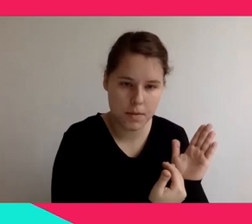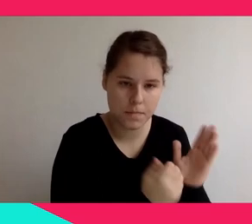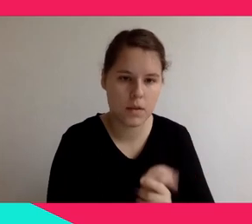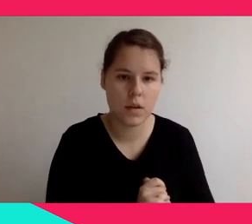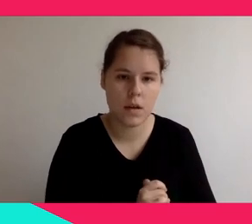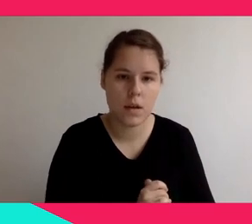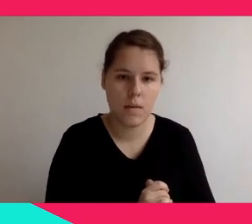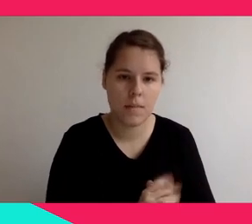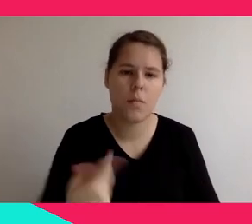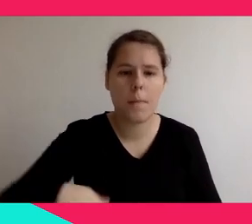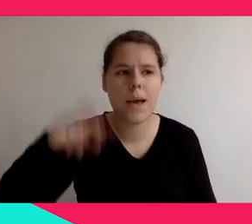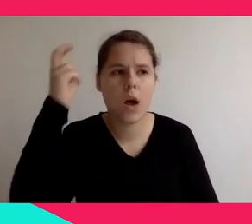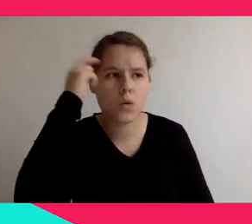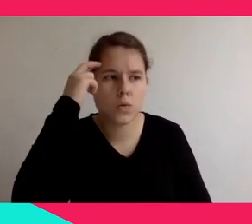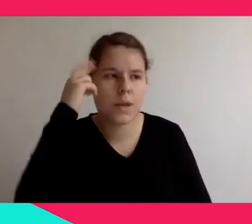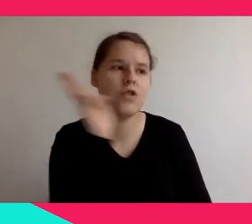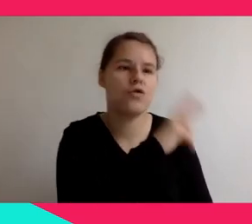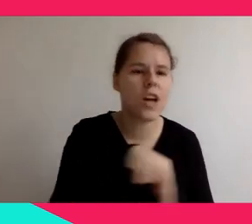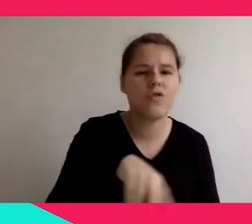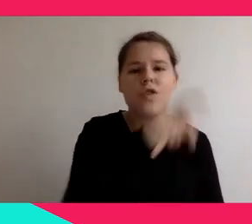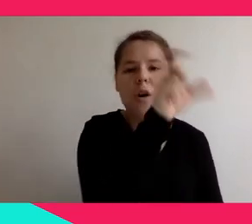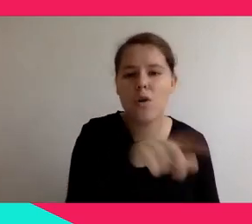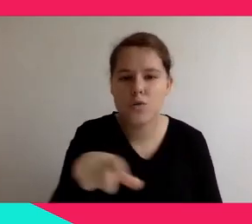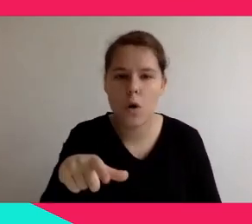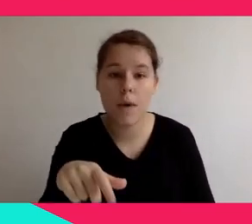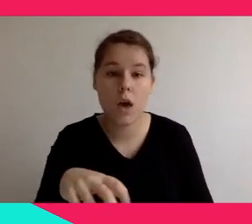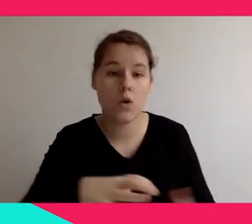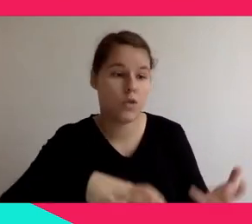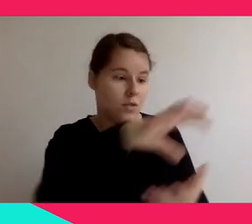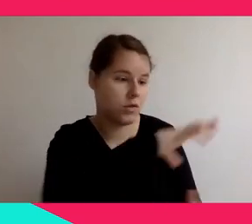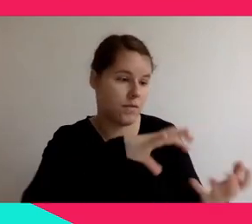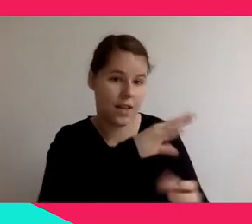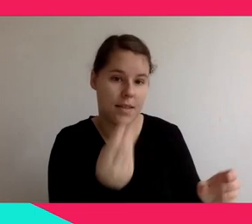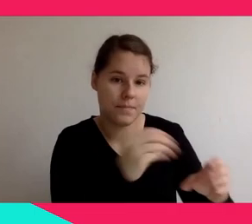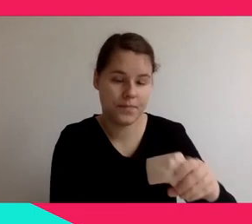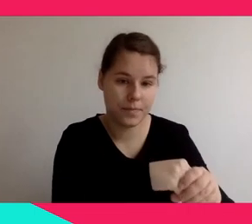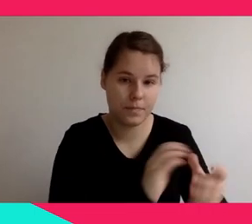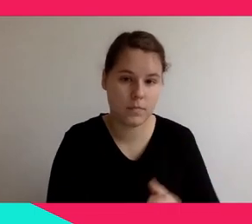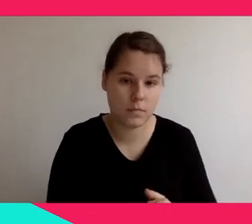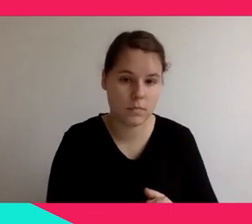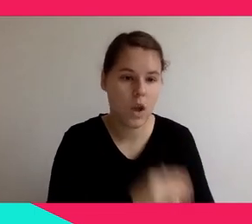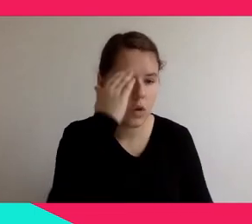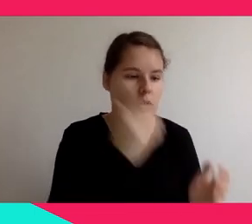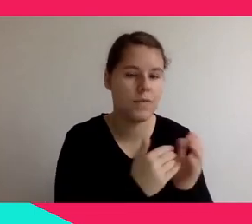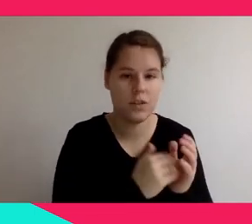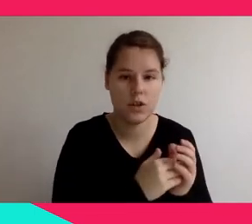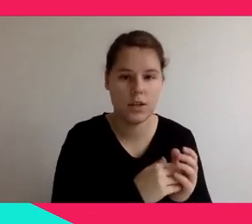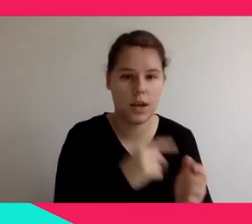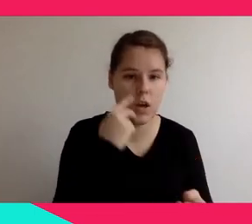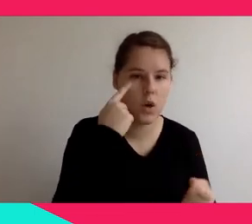that are part of it. So an immersive experience can put us in a world